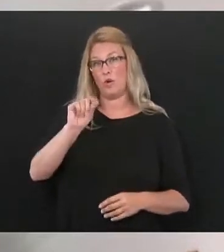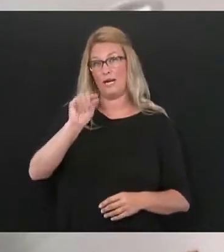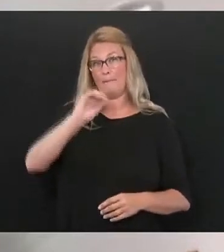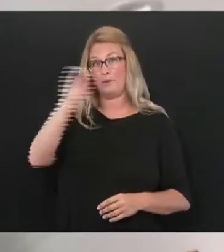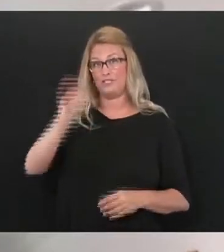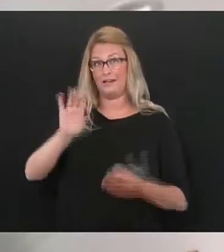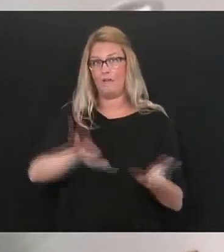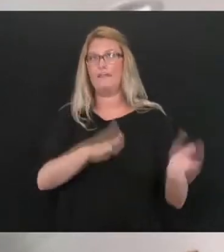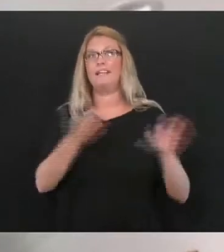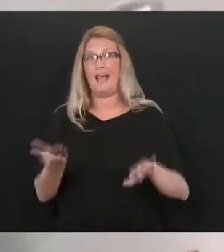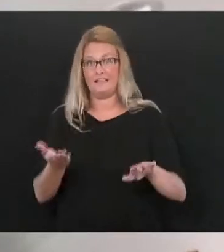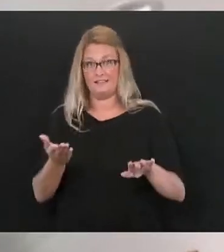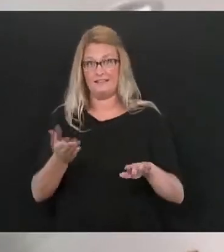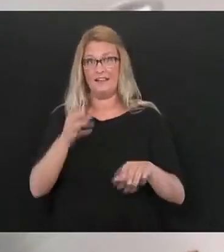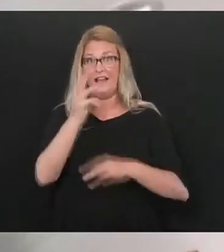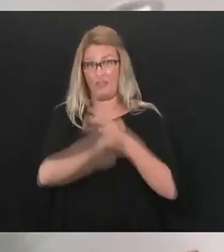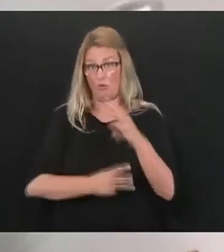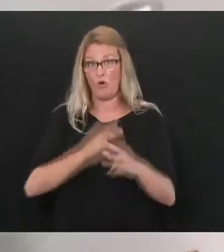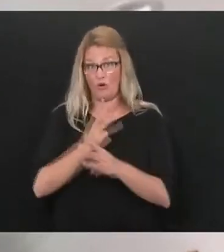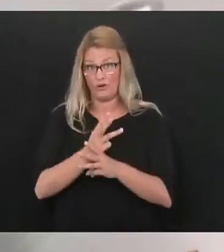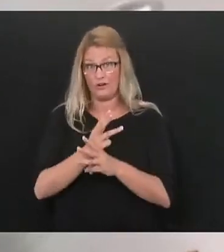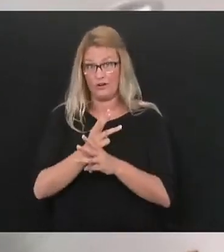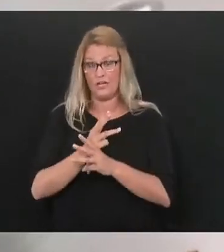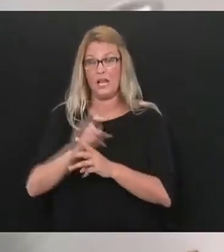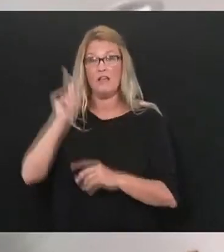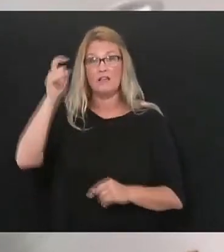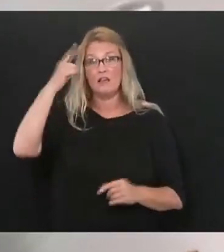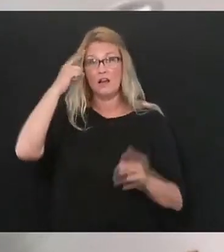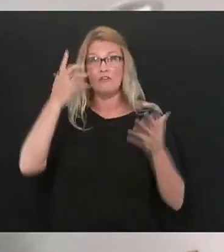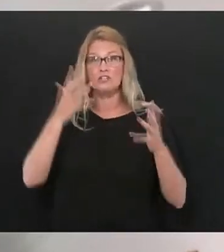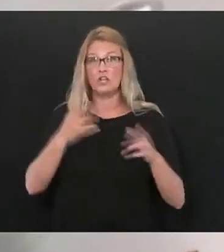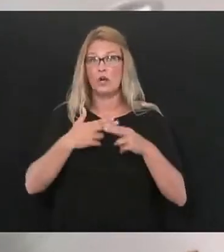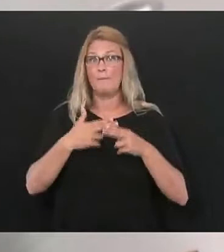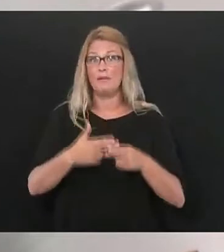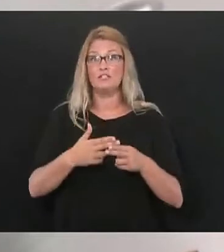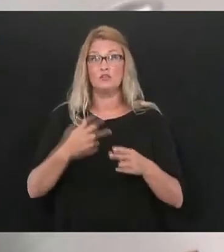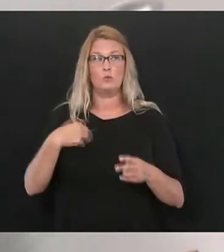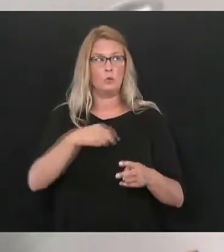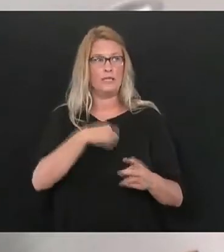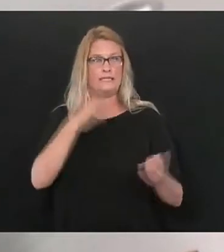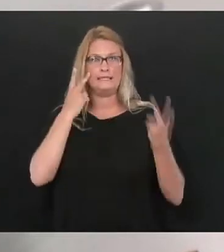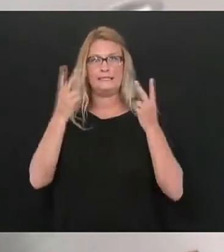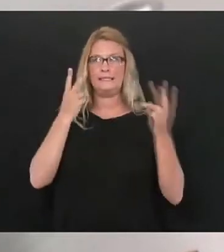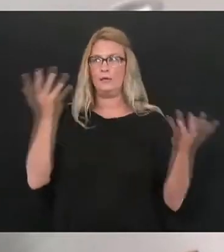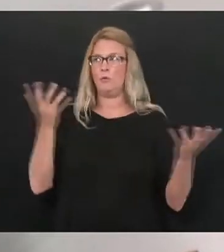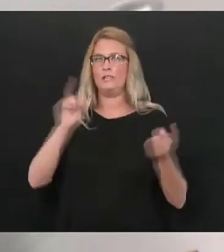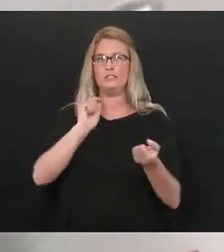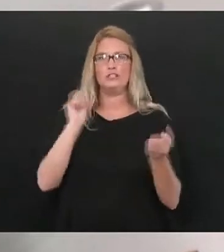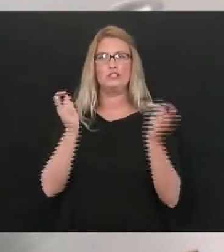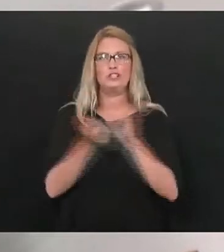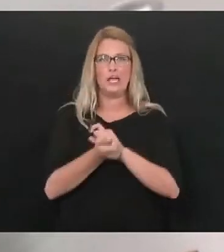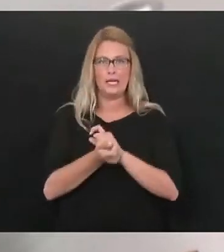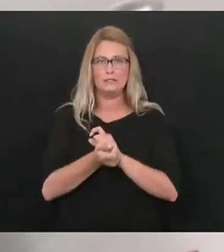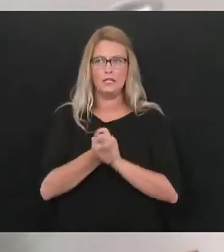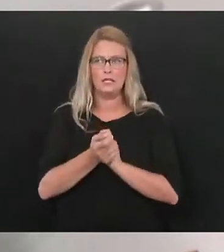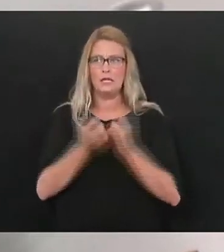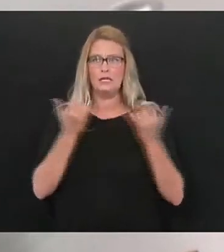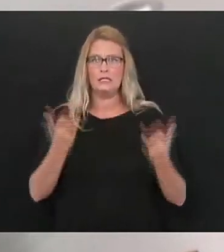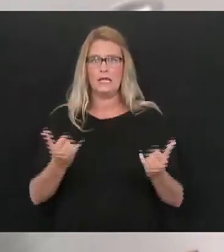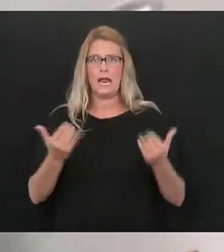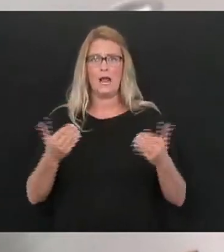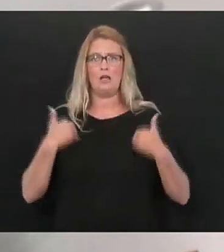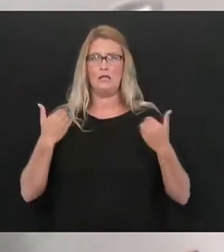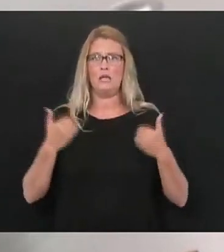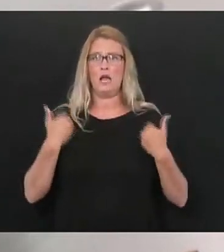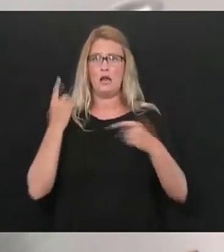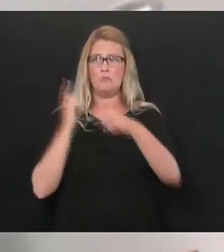in the world as the governor also mentioned we are seeing a change in the people that are testing positive as opposed